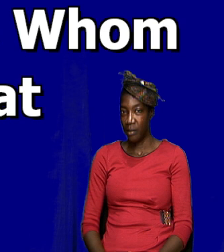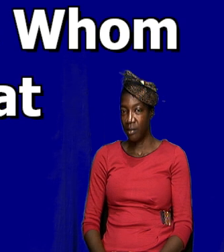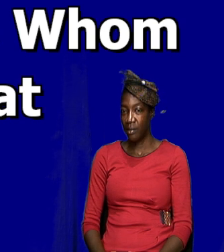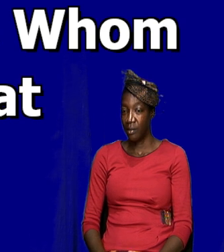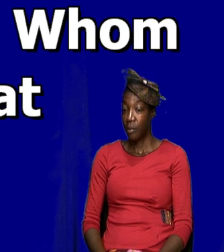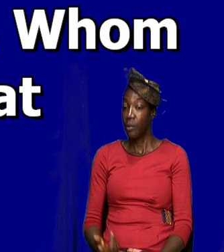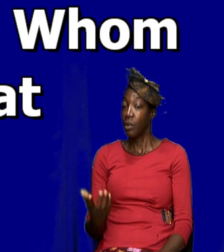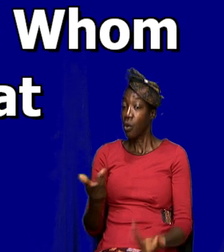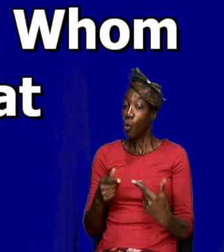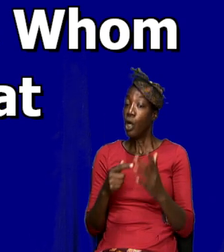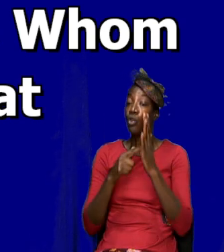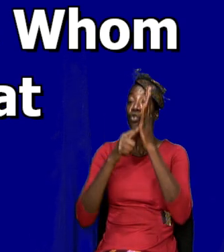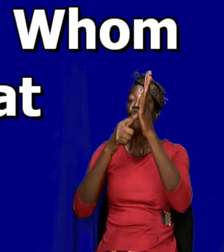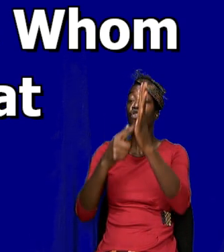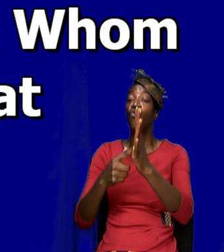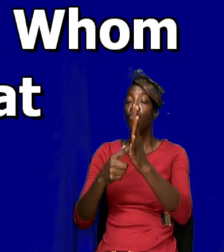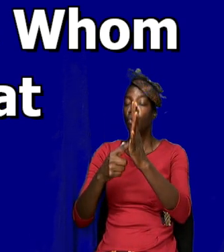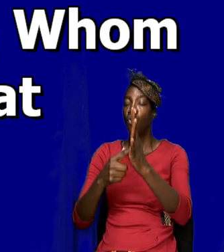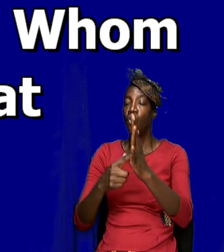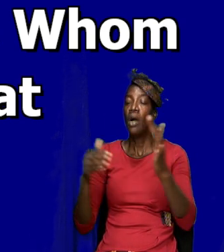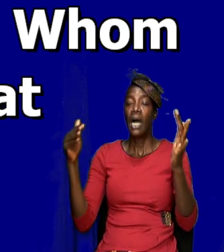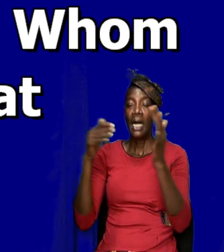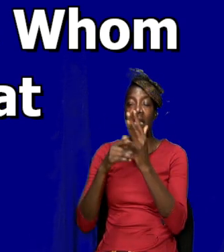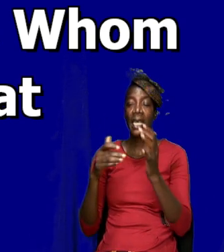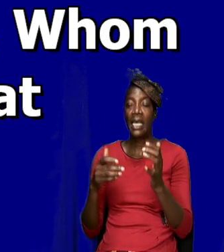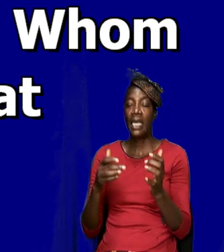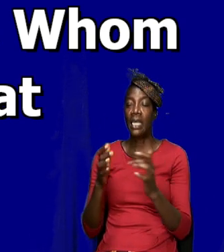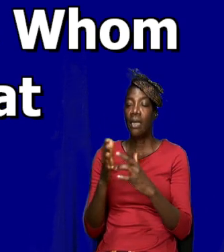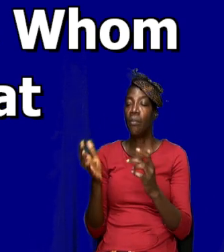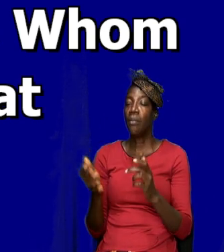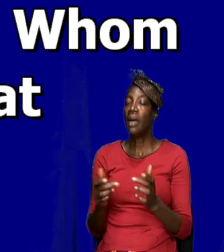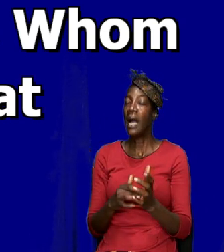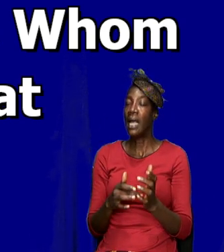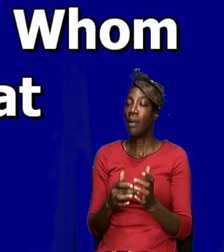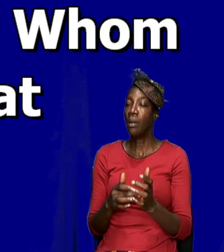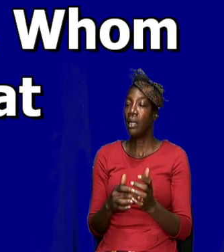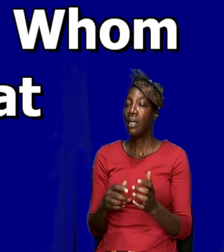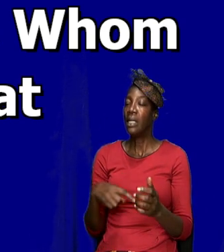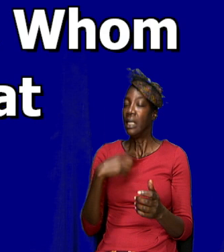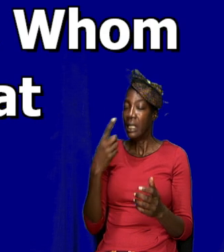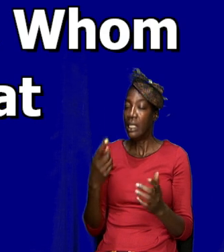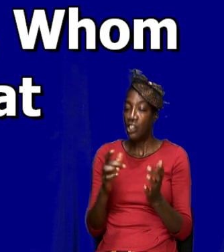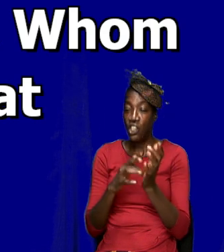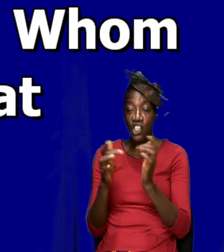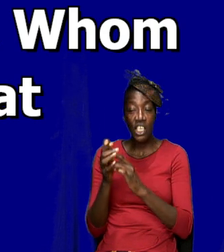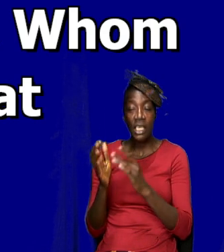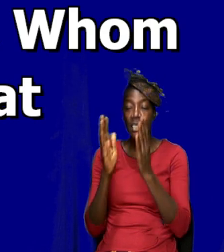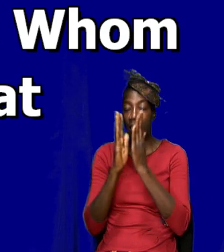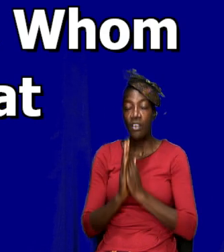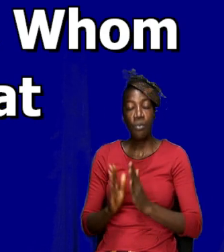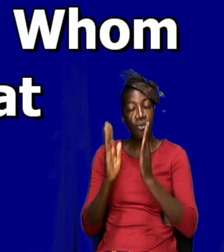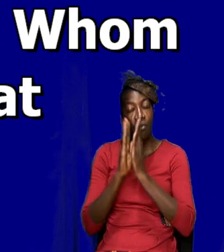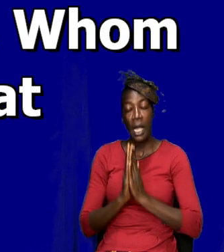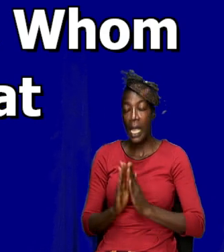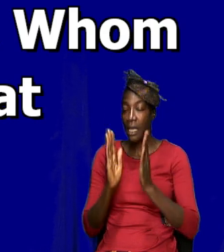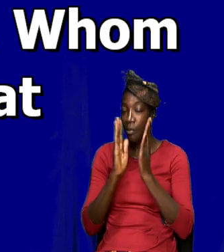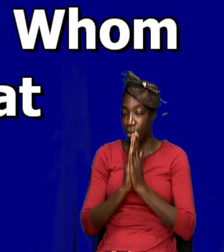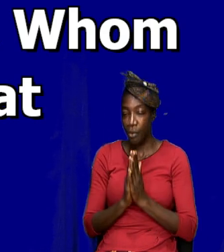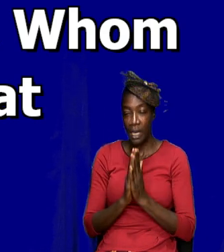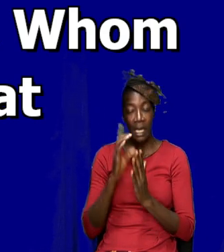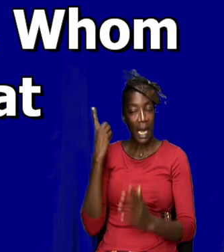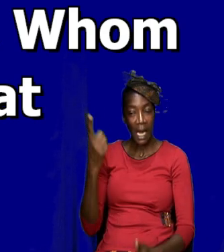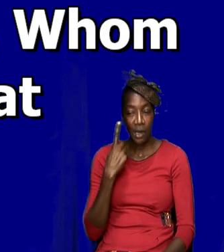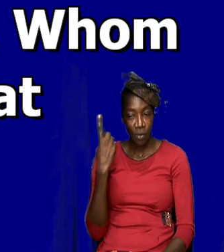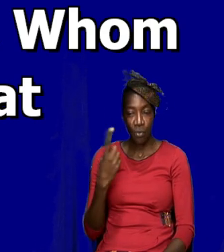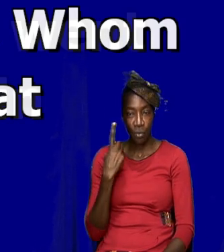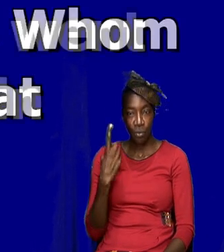to highlight is that again, the Bible described Jesus as praying, being someplace praying, alone.